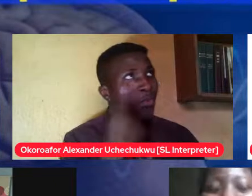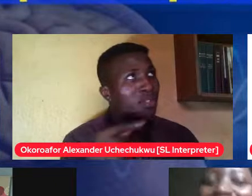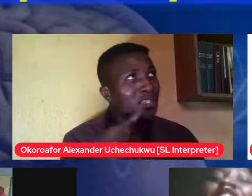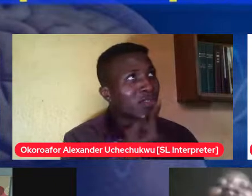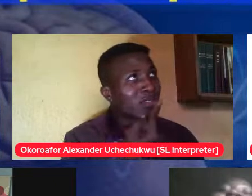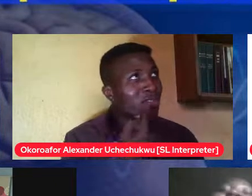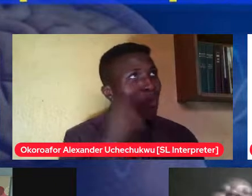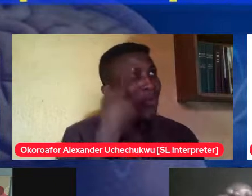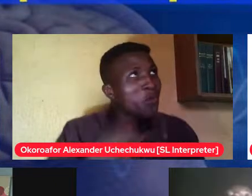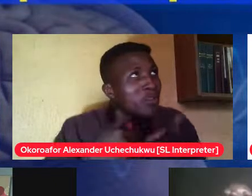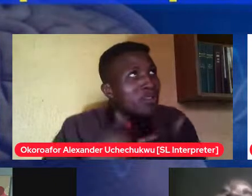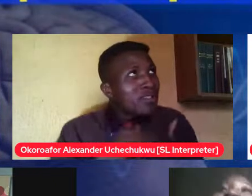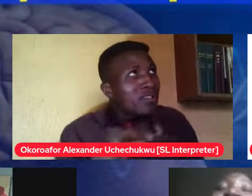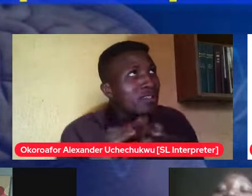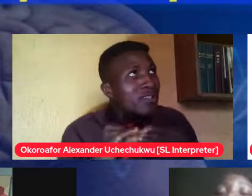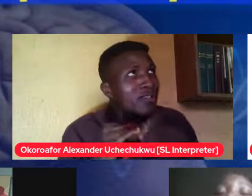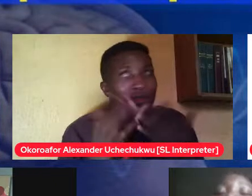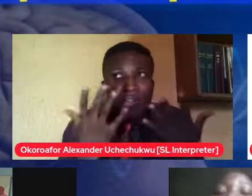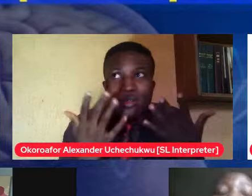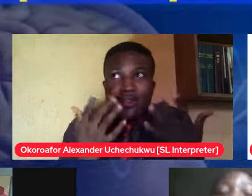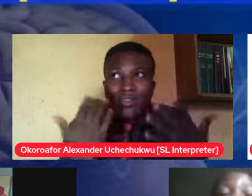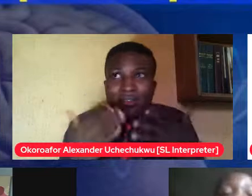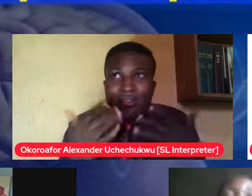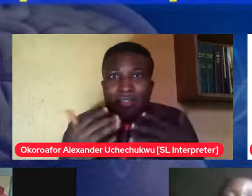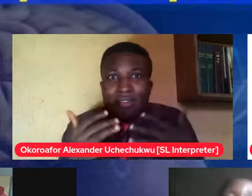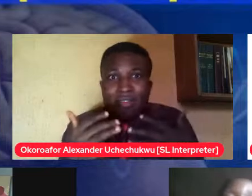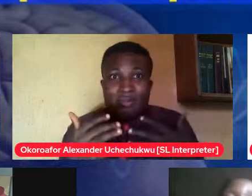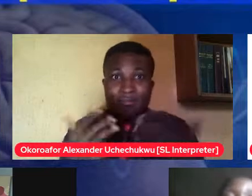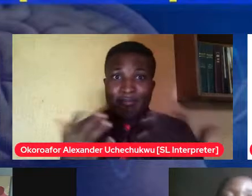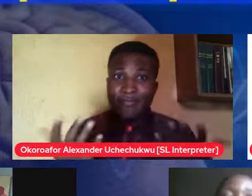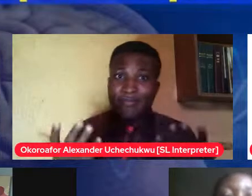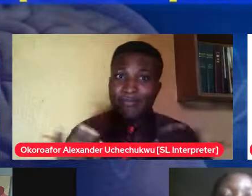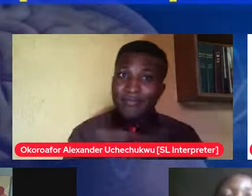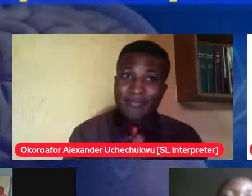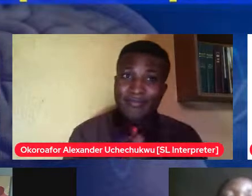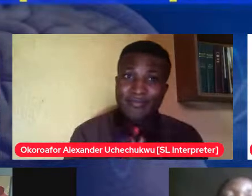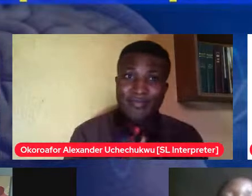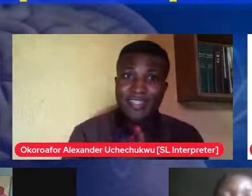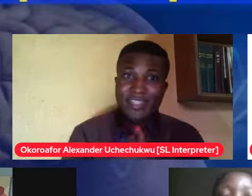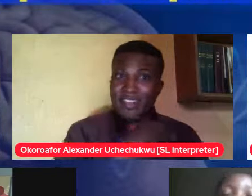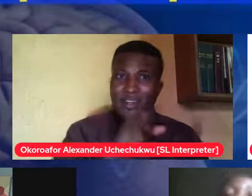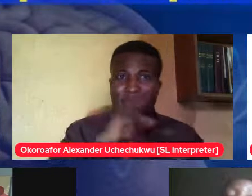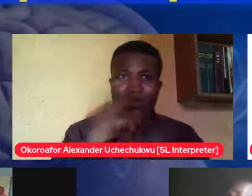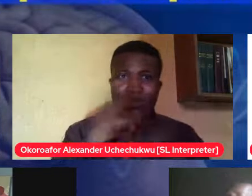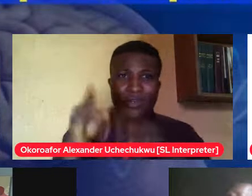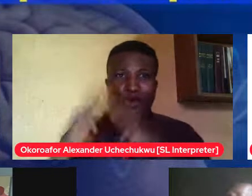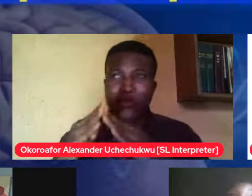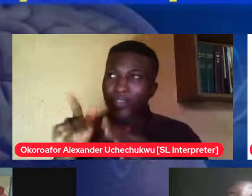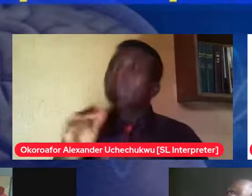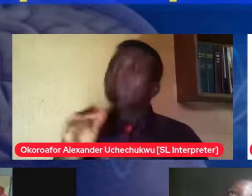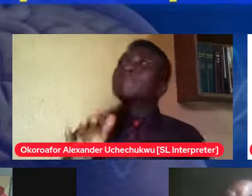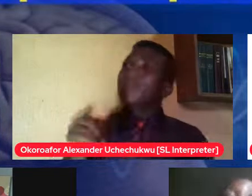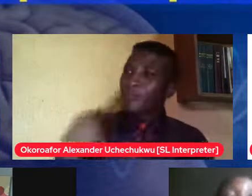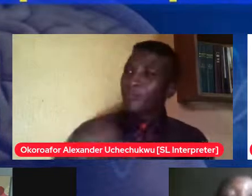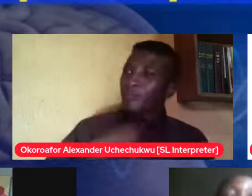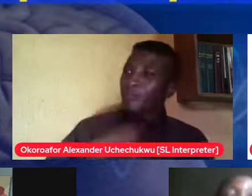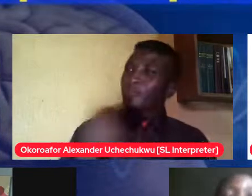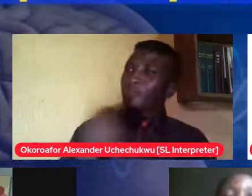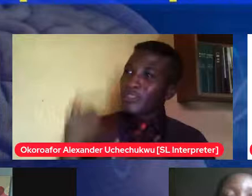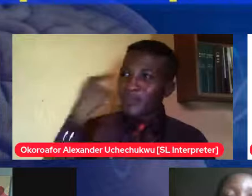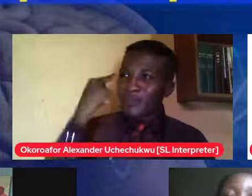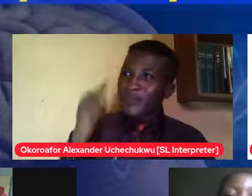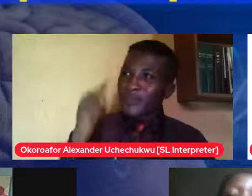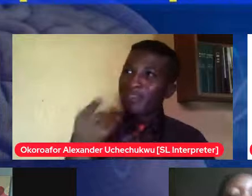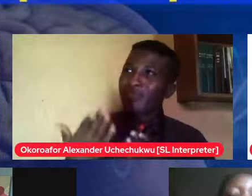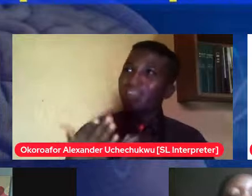family meeting so i get home and they're like hey i've been waiting for you so you're like okay ah i shall find out what my